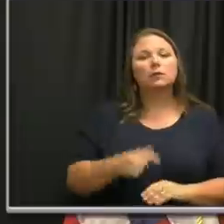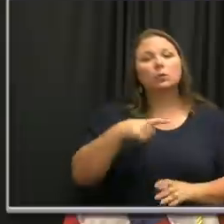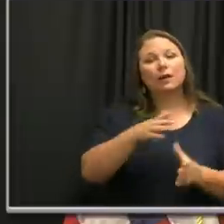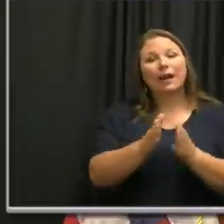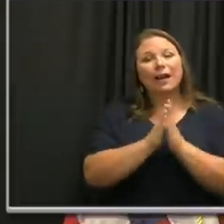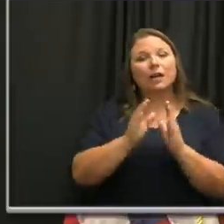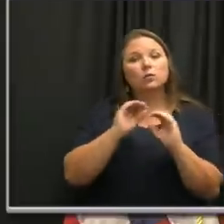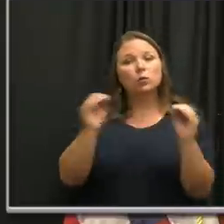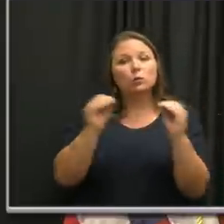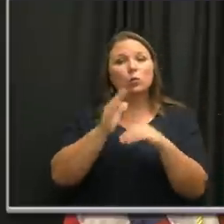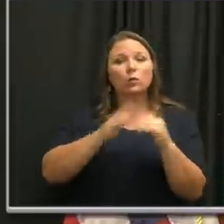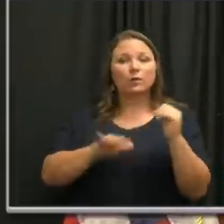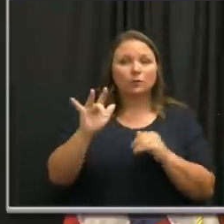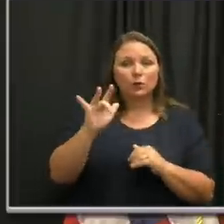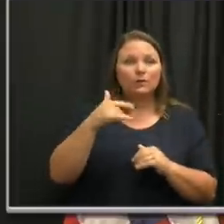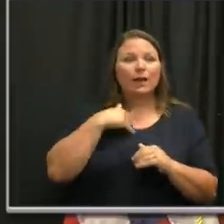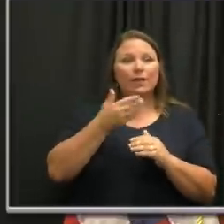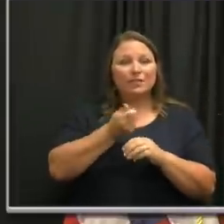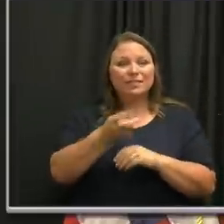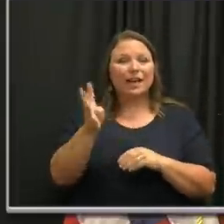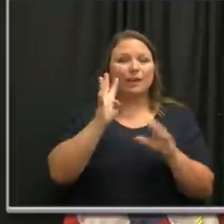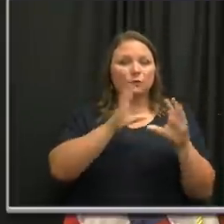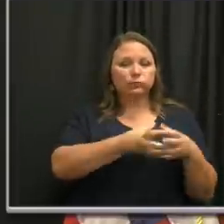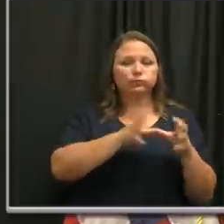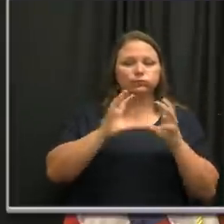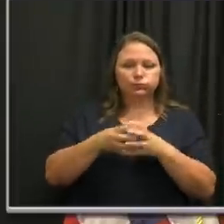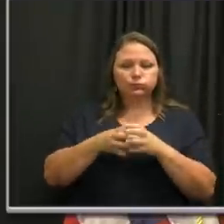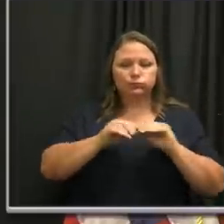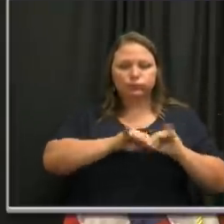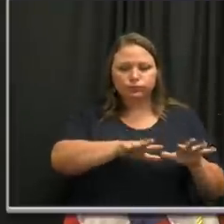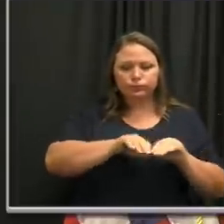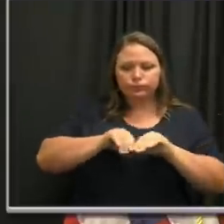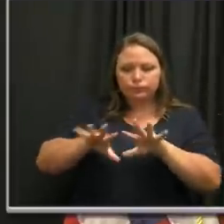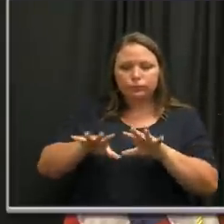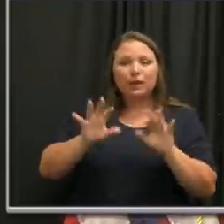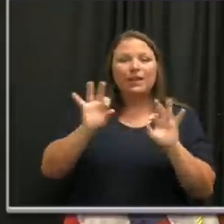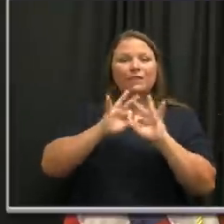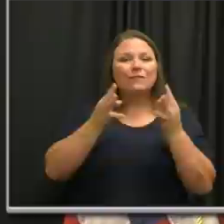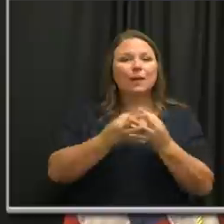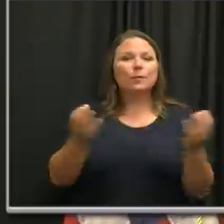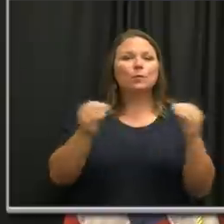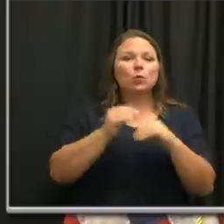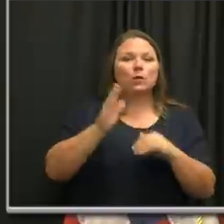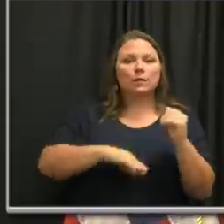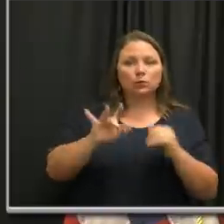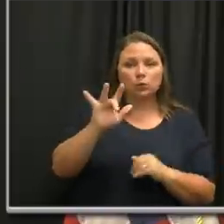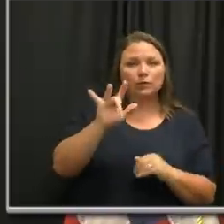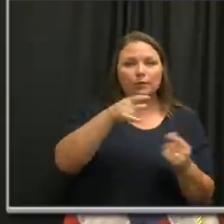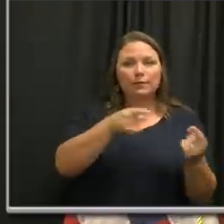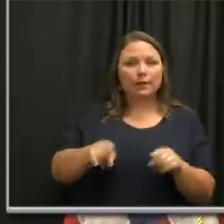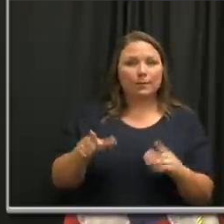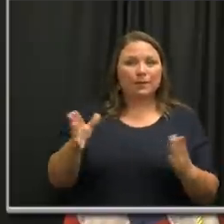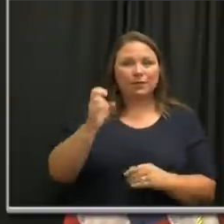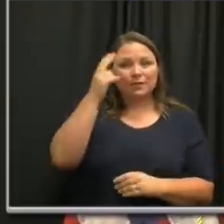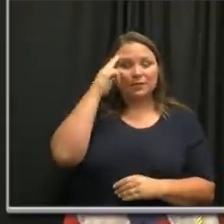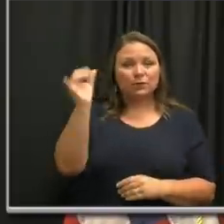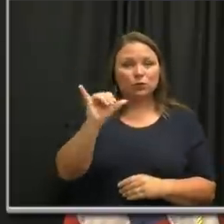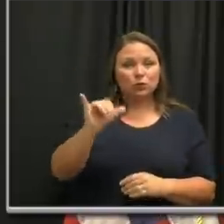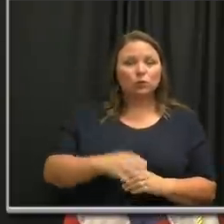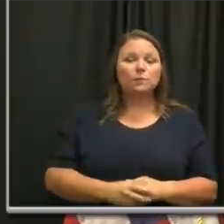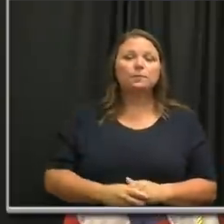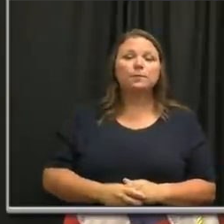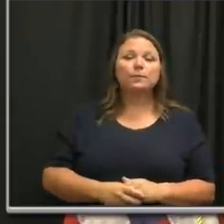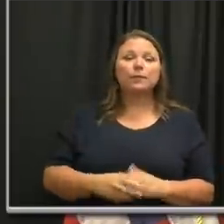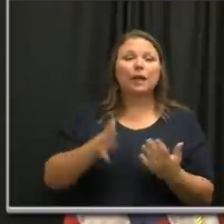asking no more than 25. We've had several clusters here in Nashville of people who are family groups of over 25. So that has happened here in Nashville too. And then